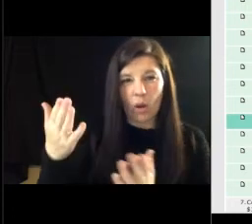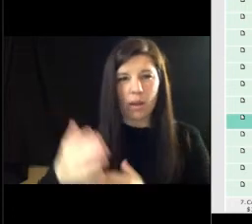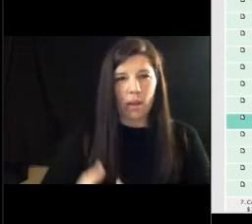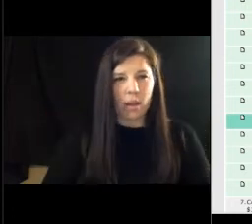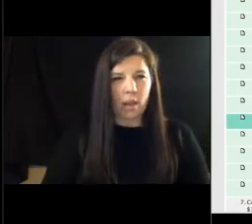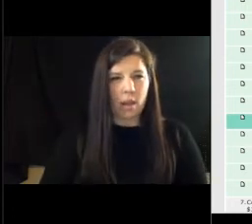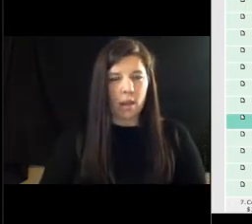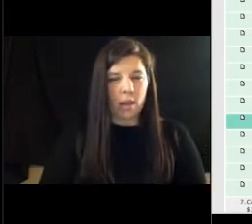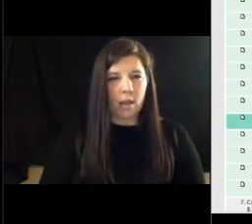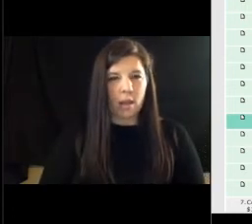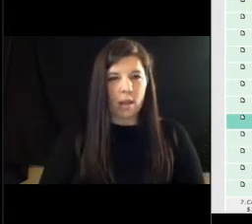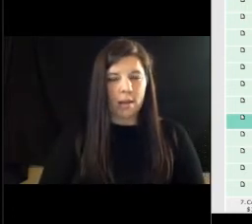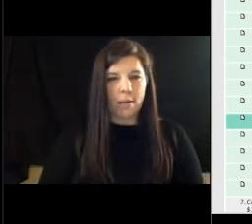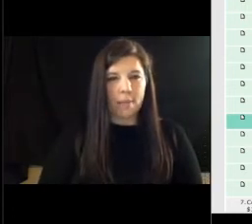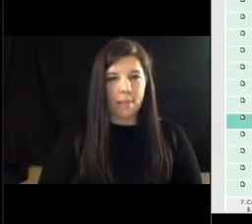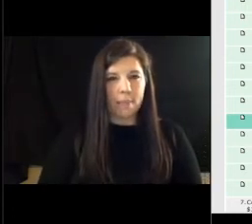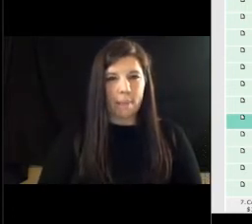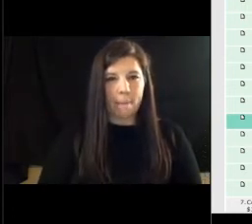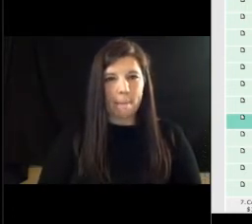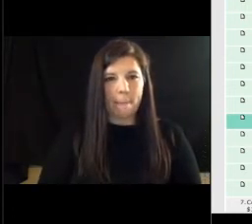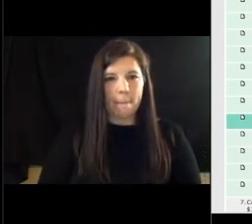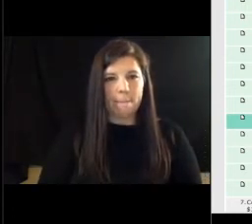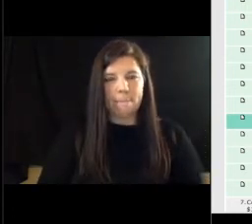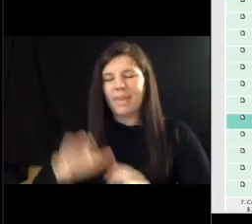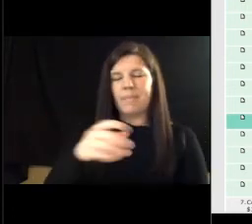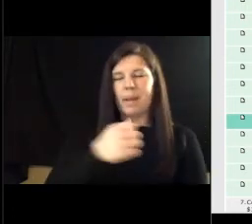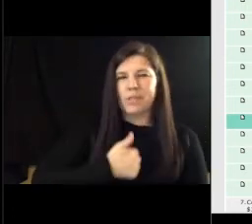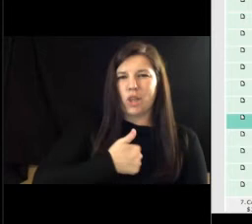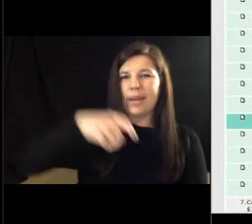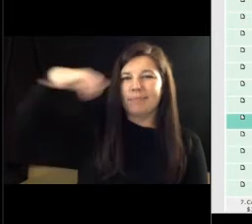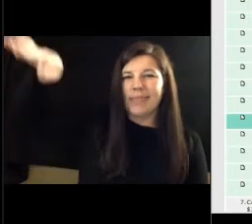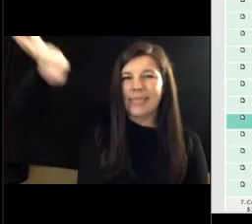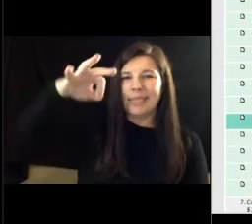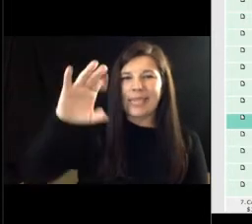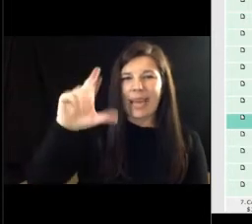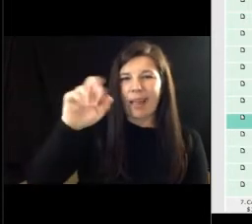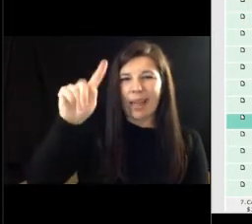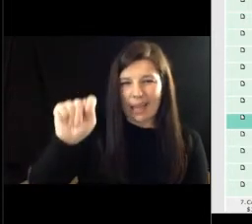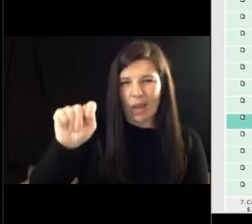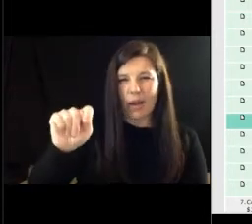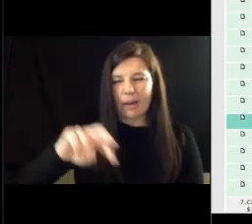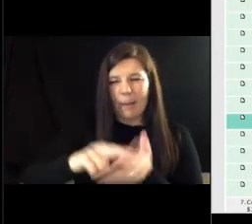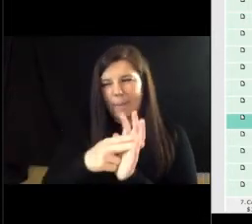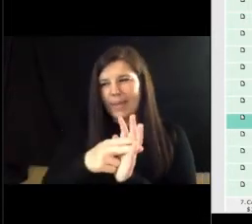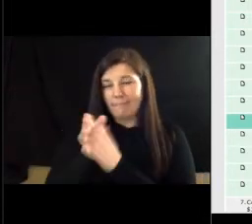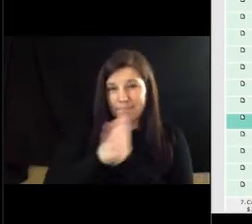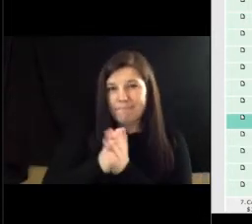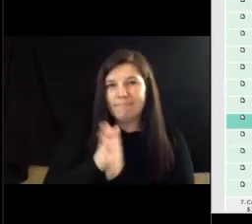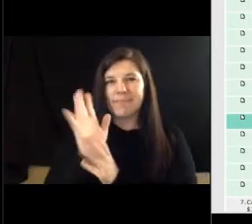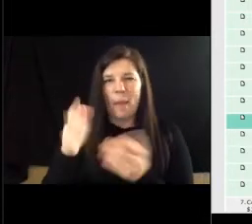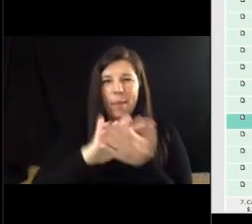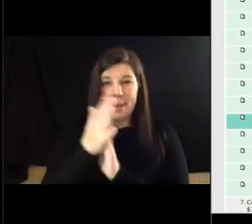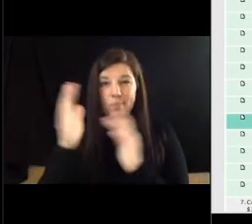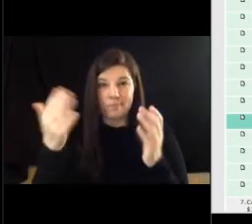vice mayor cruz did you have any questions or comments i think the idea of the 24 72 hour schedule is really it's going to be really